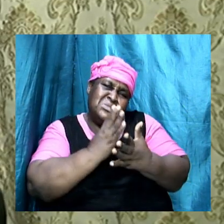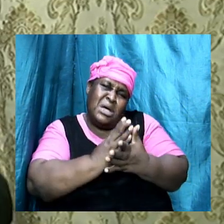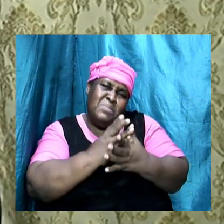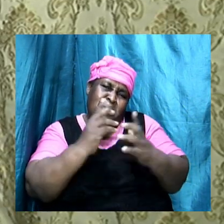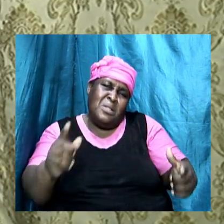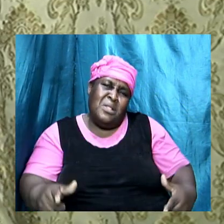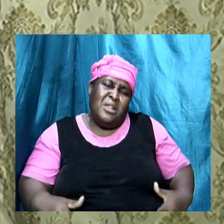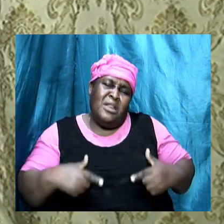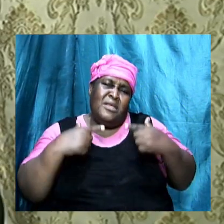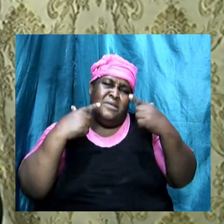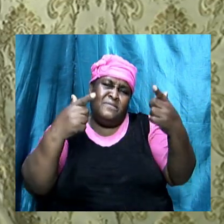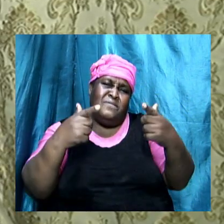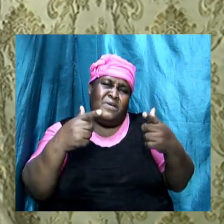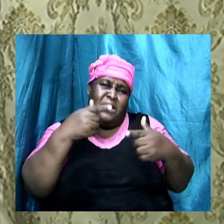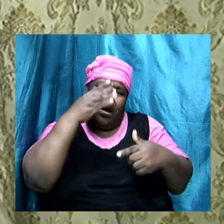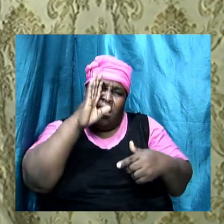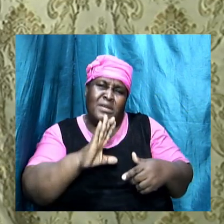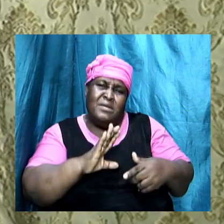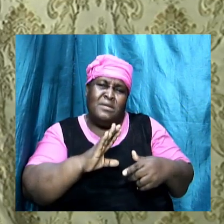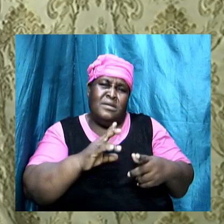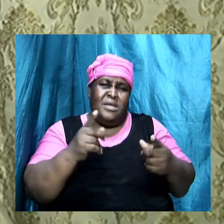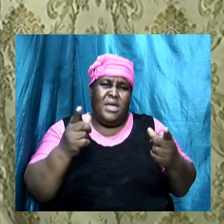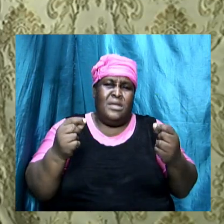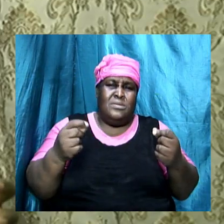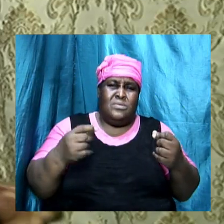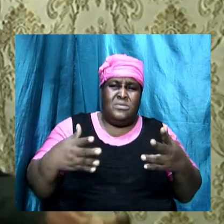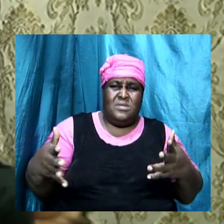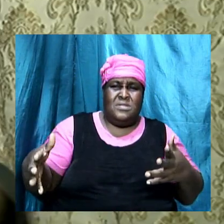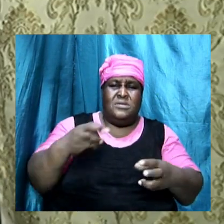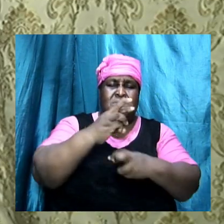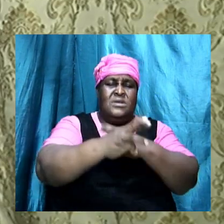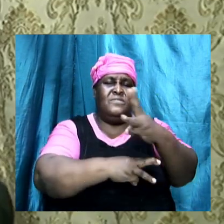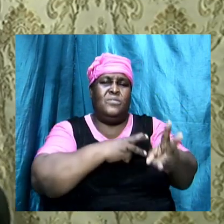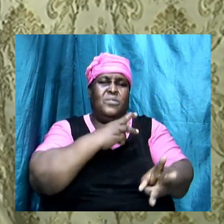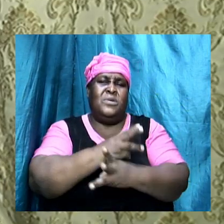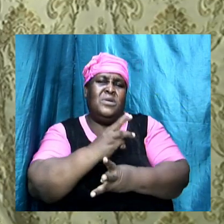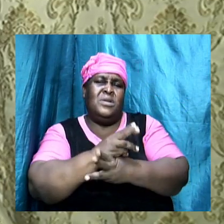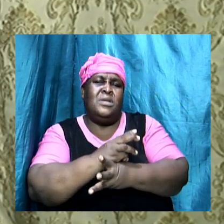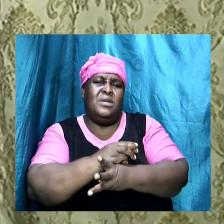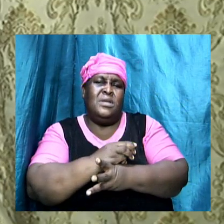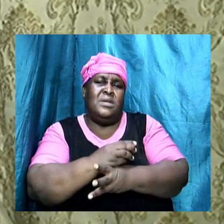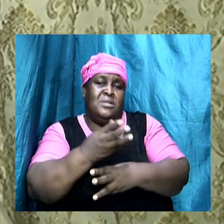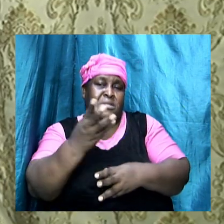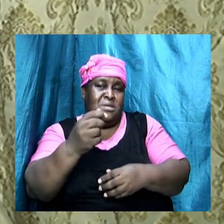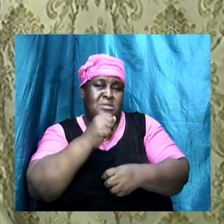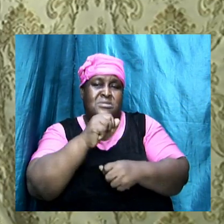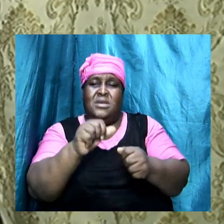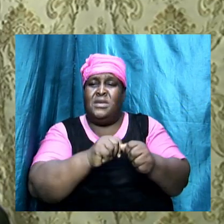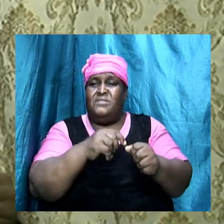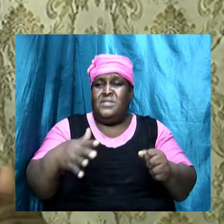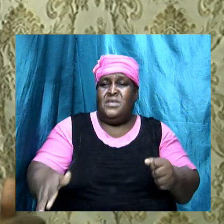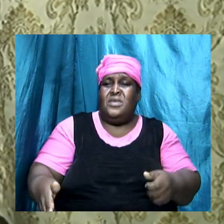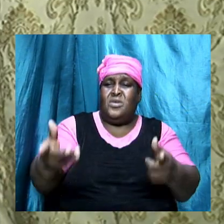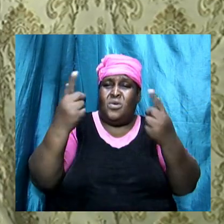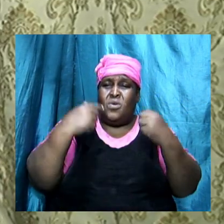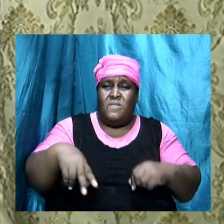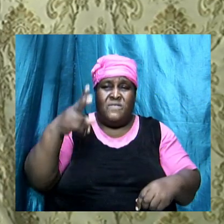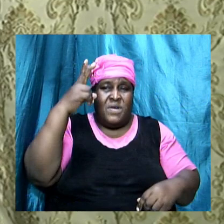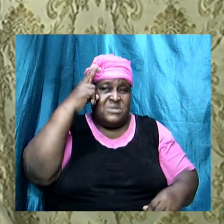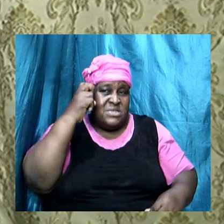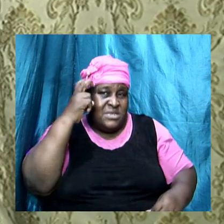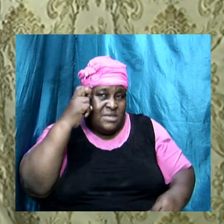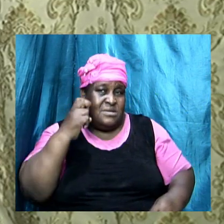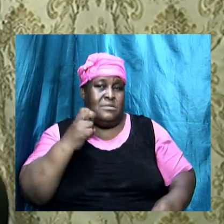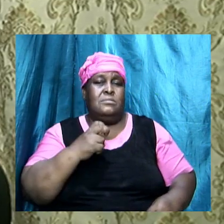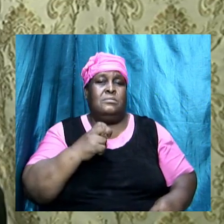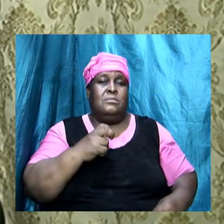world and these are everything that comes from Satan himself he don't want to serve God